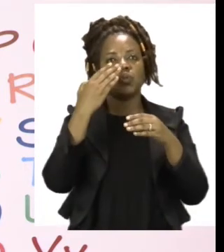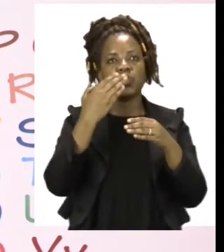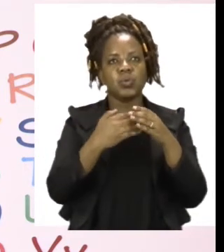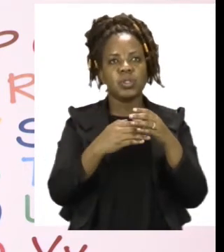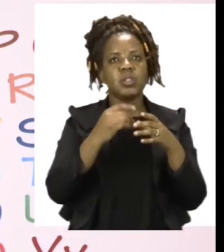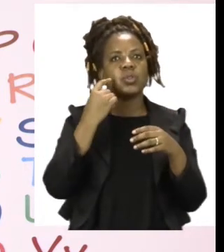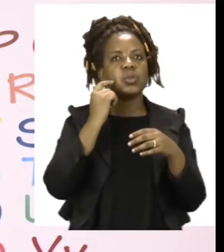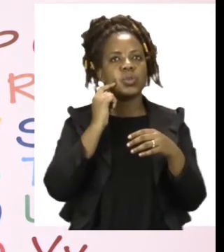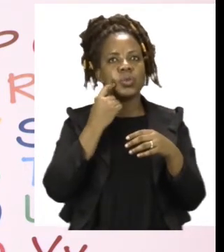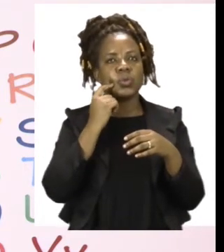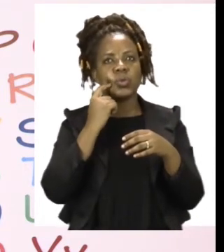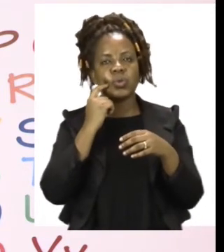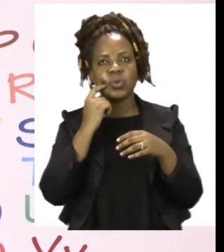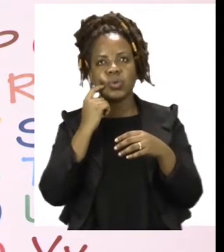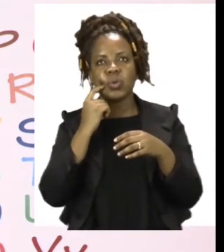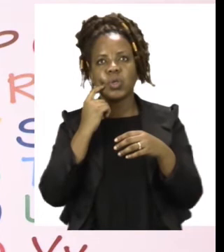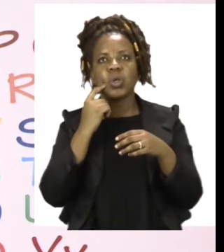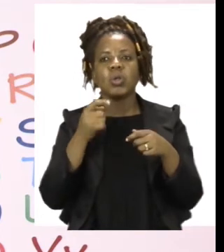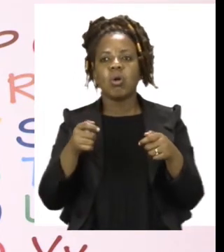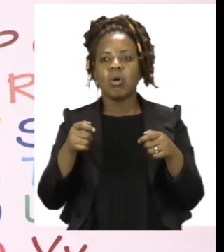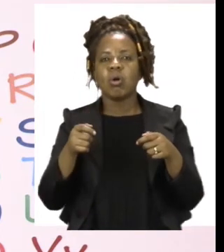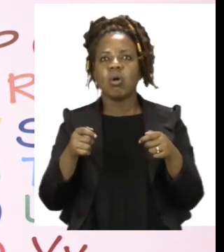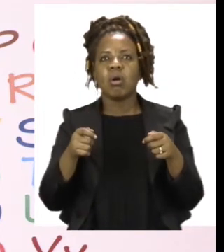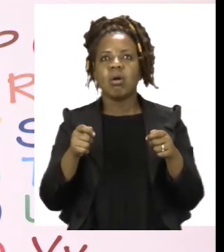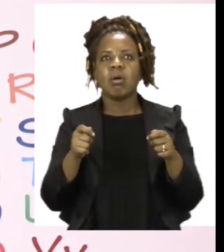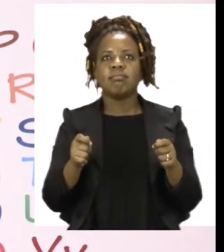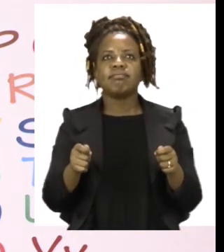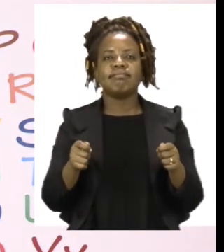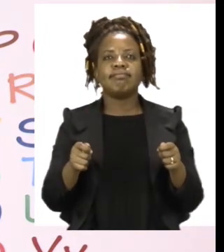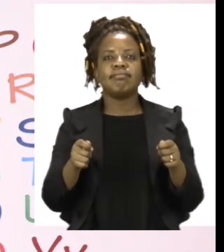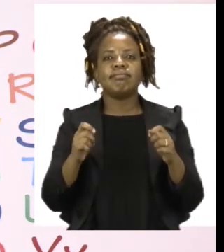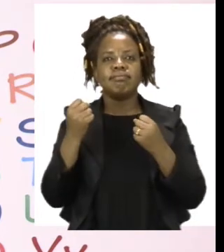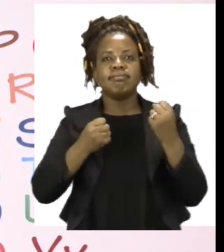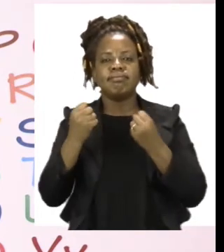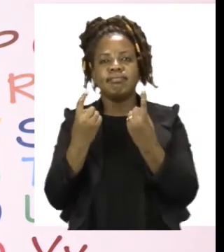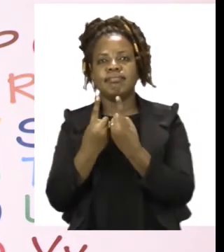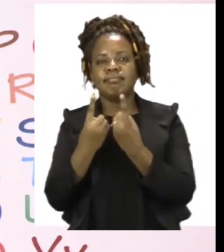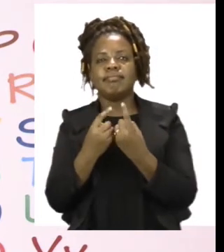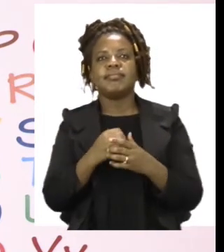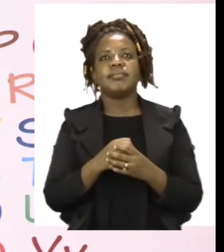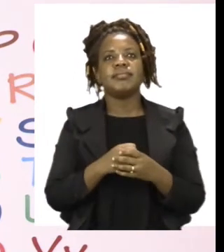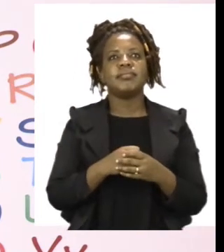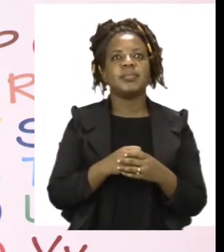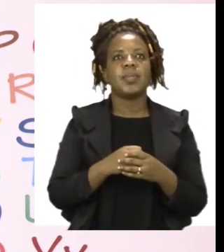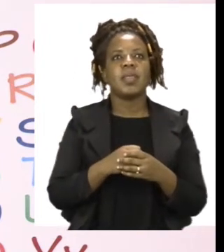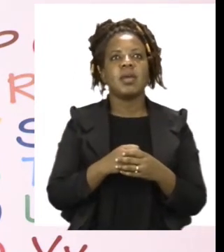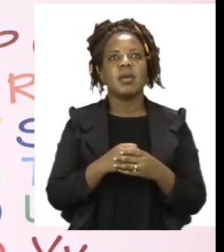the toy. And then we have behind.